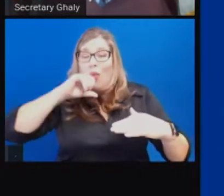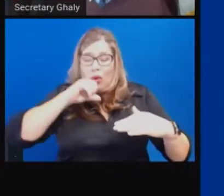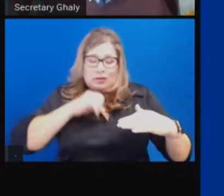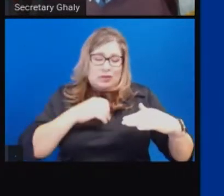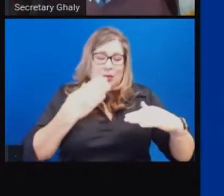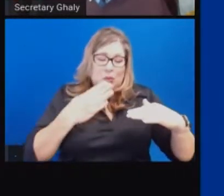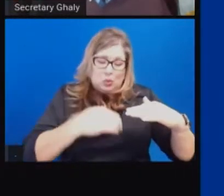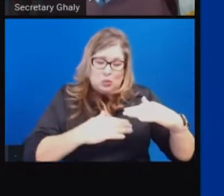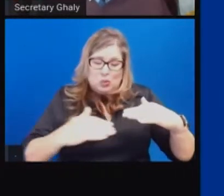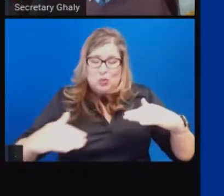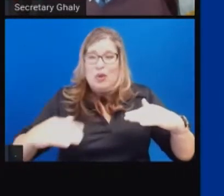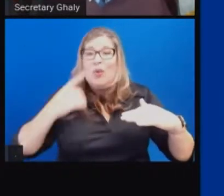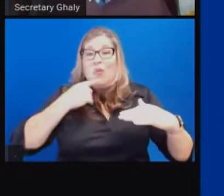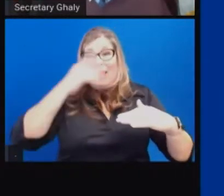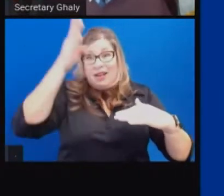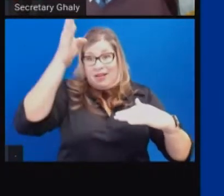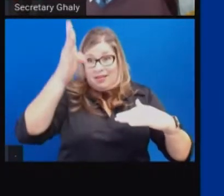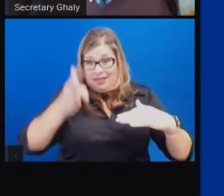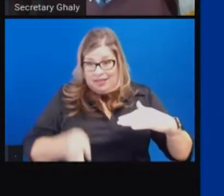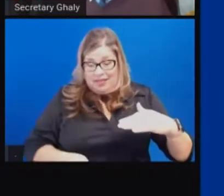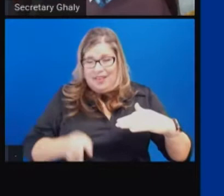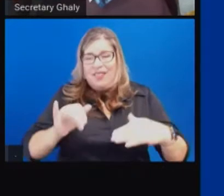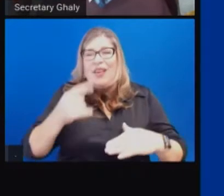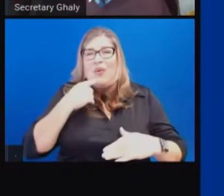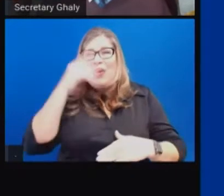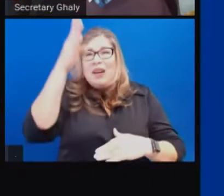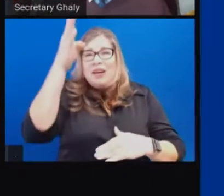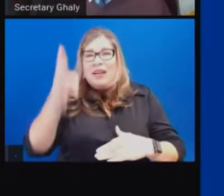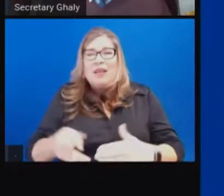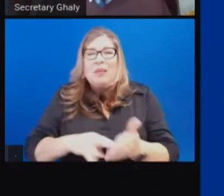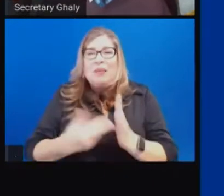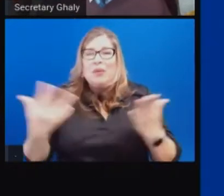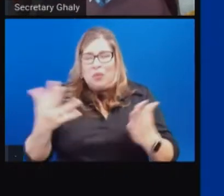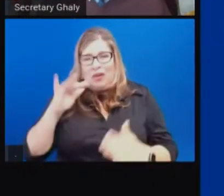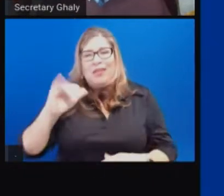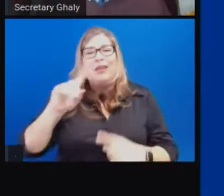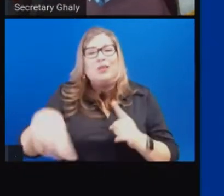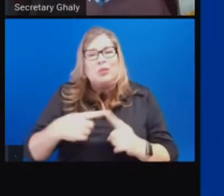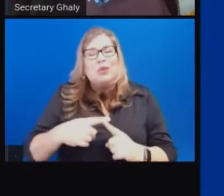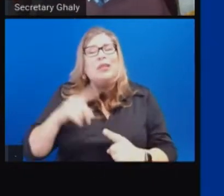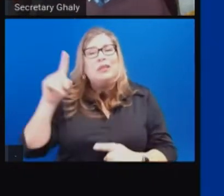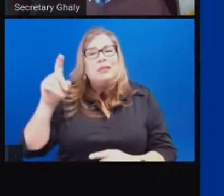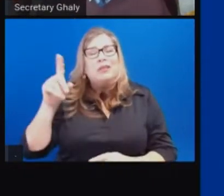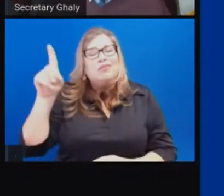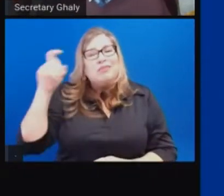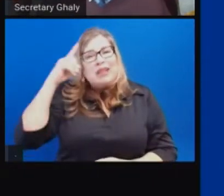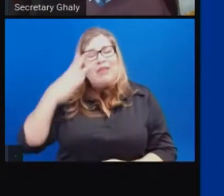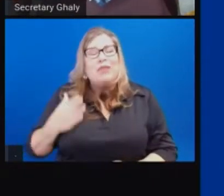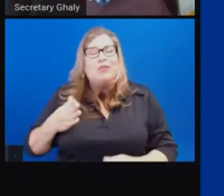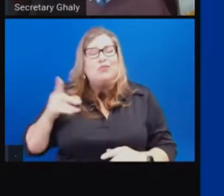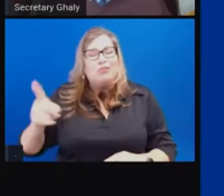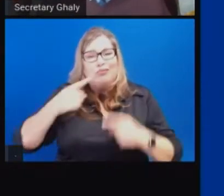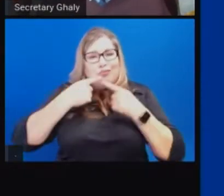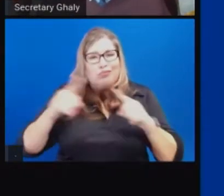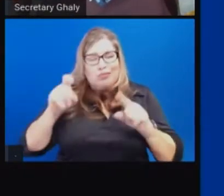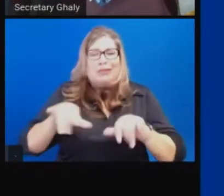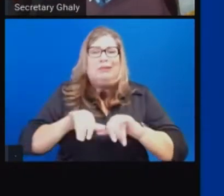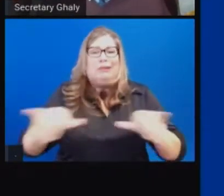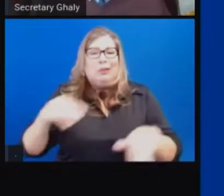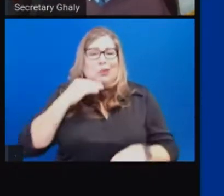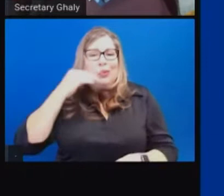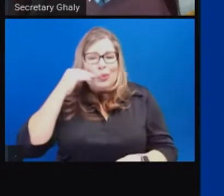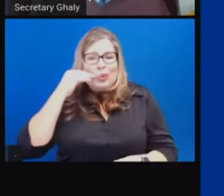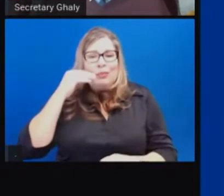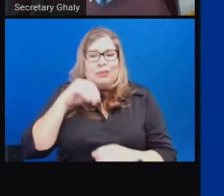the regional stay-at-home order went into place. And then roughly two to three weeks later, you begin to